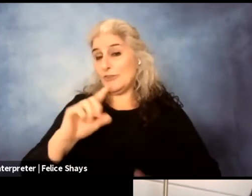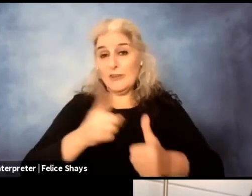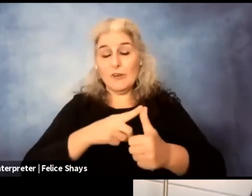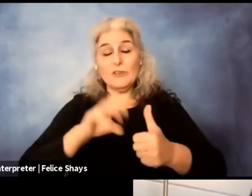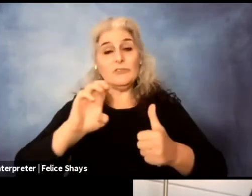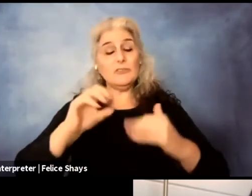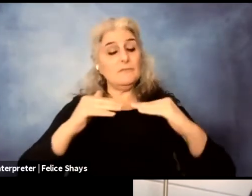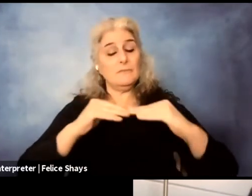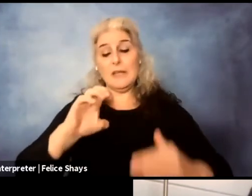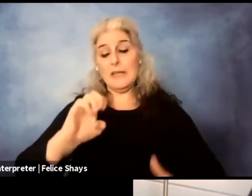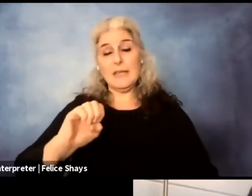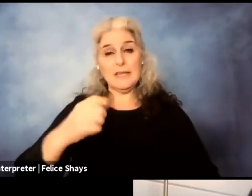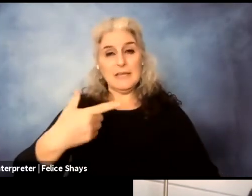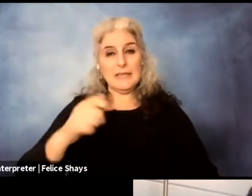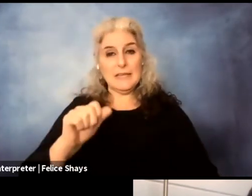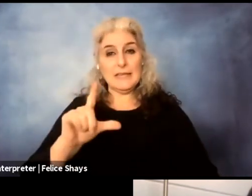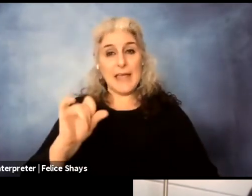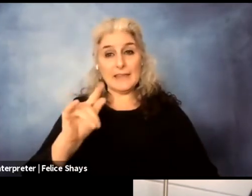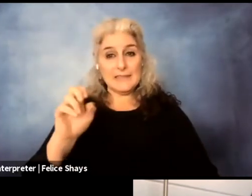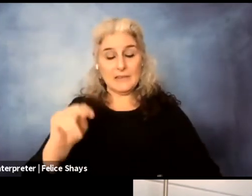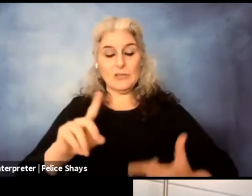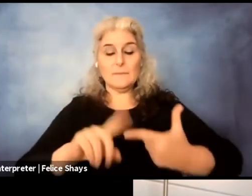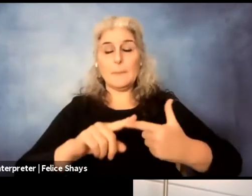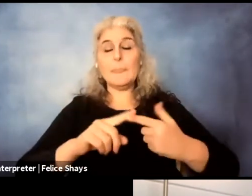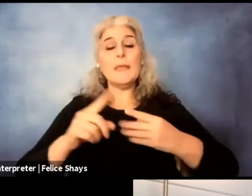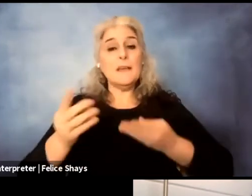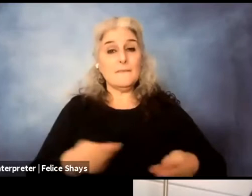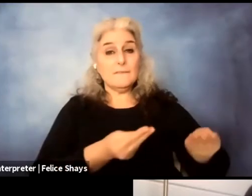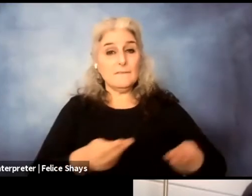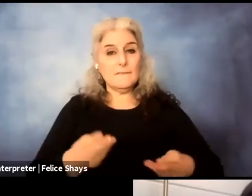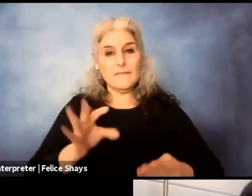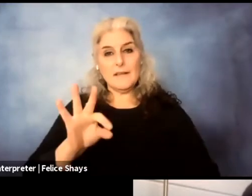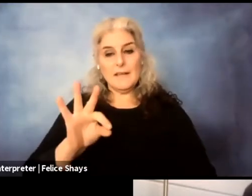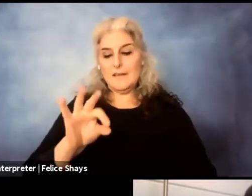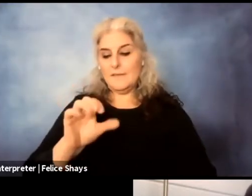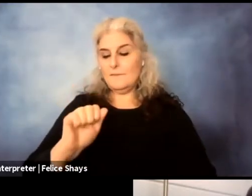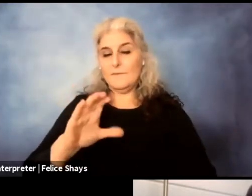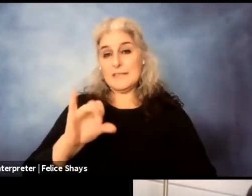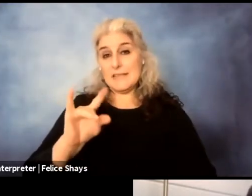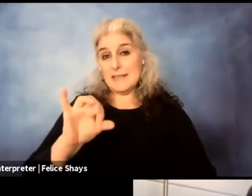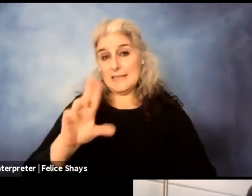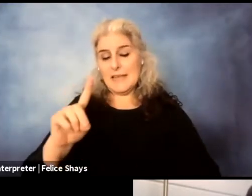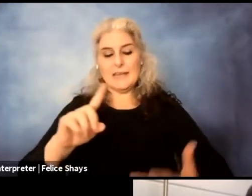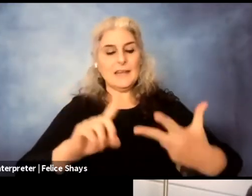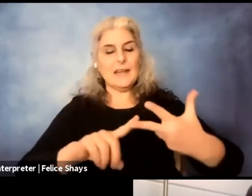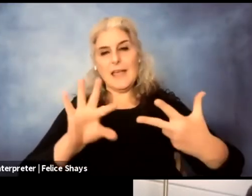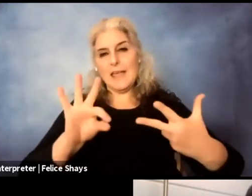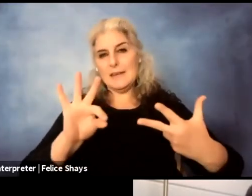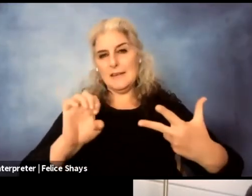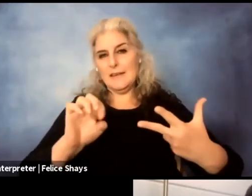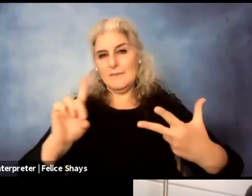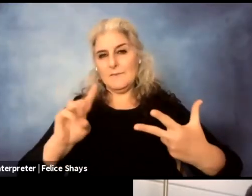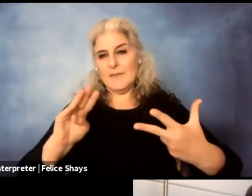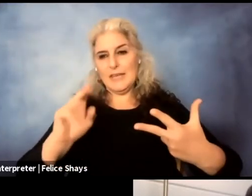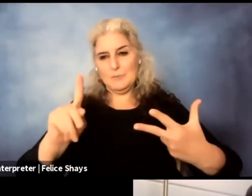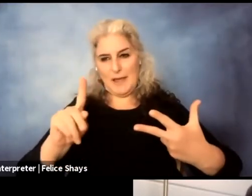facilitated, and there's also feedback, feedback mode. So, um, I think, I